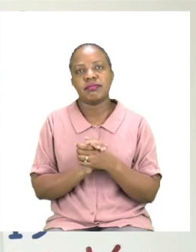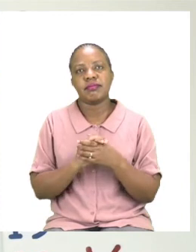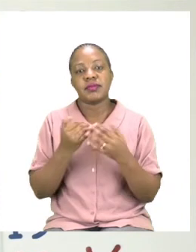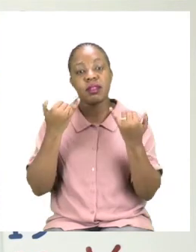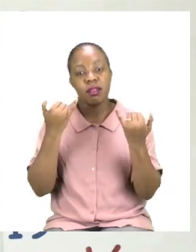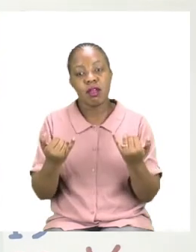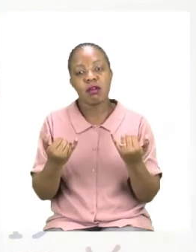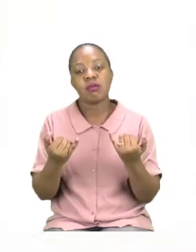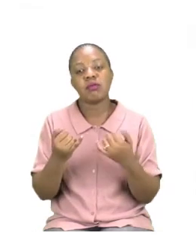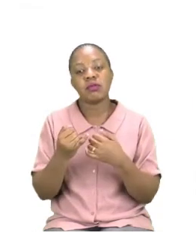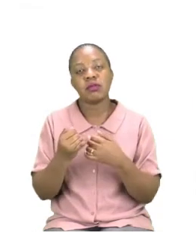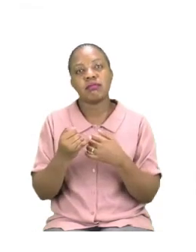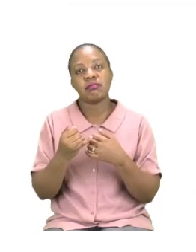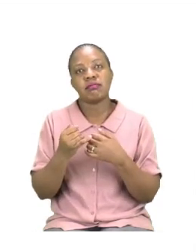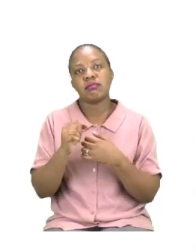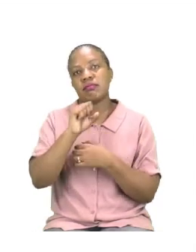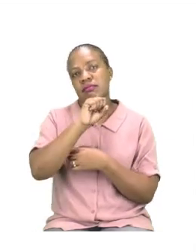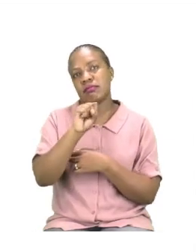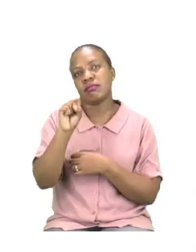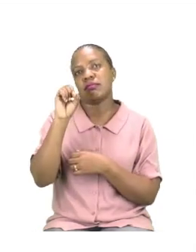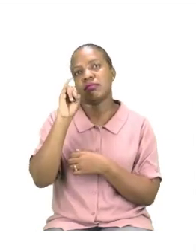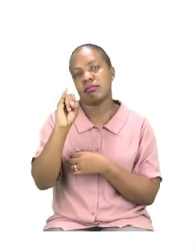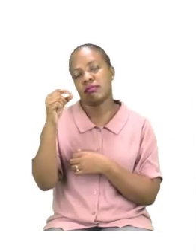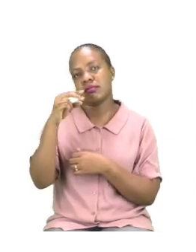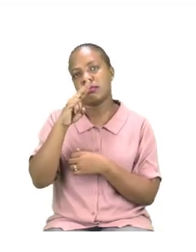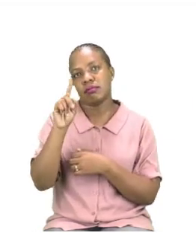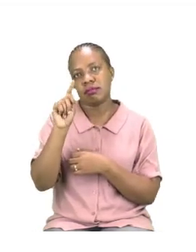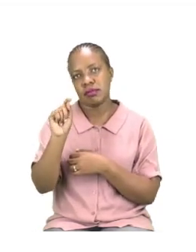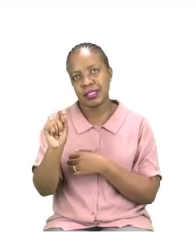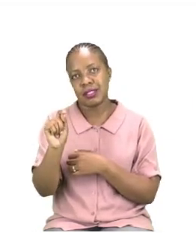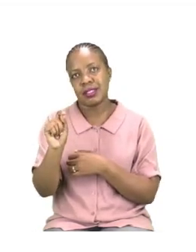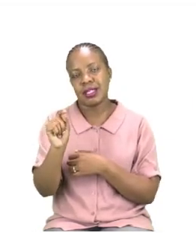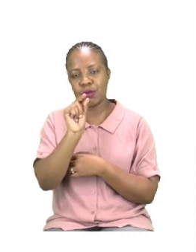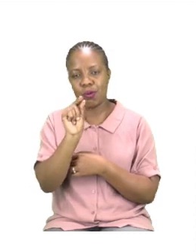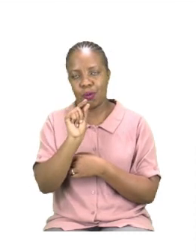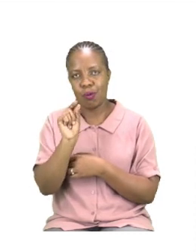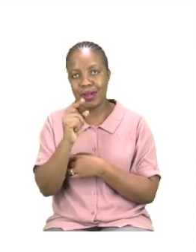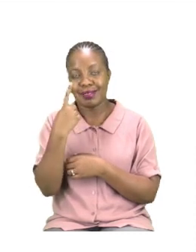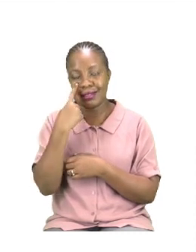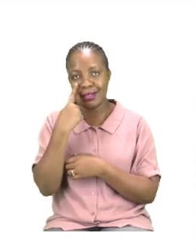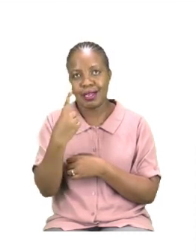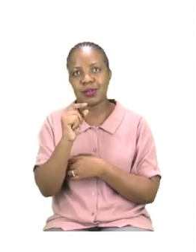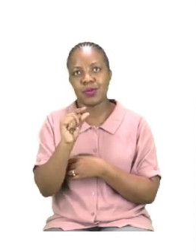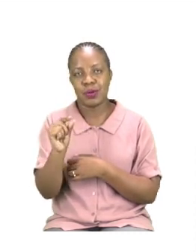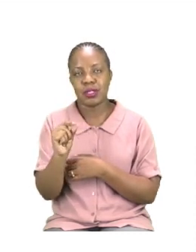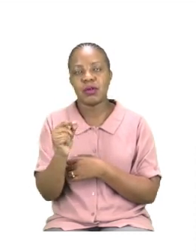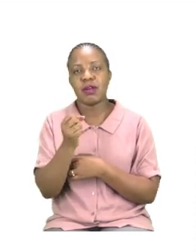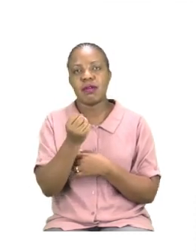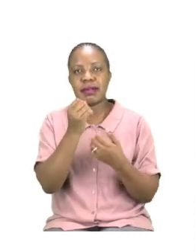words. Our sight words for this lesson is the word some,